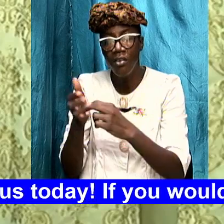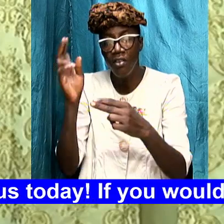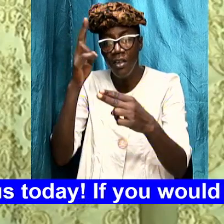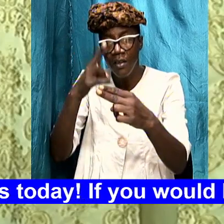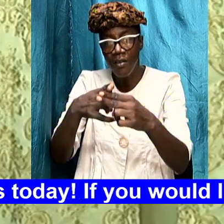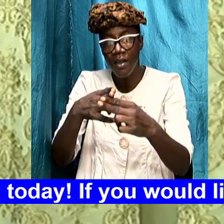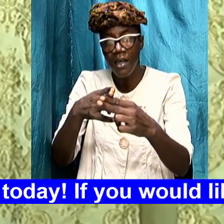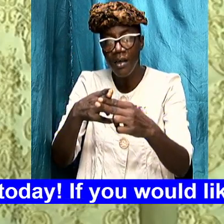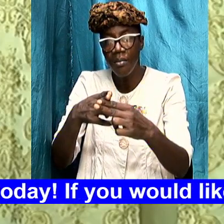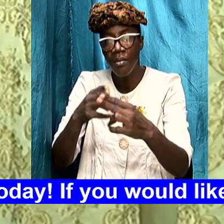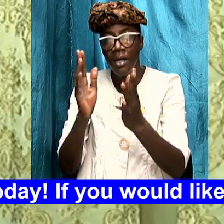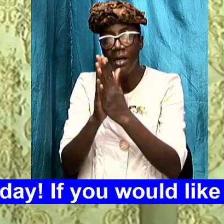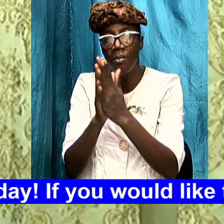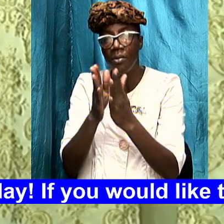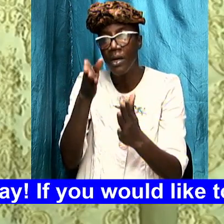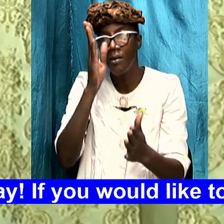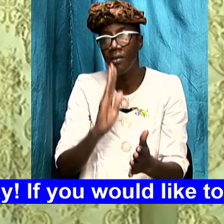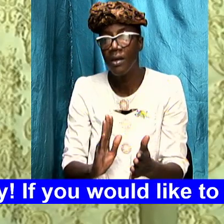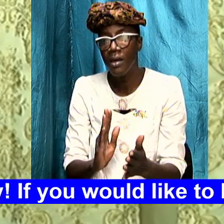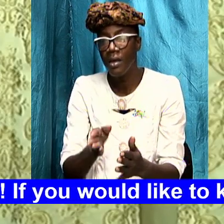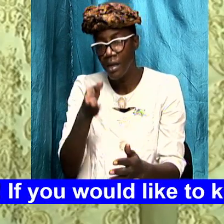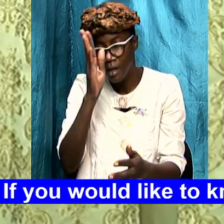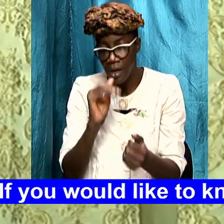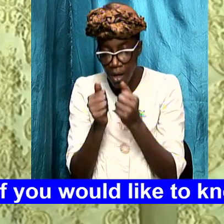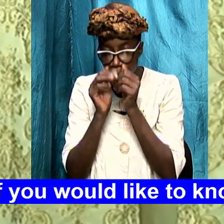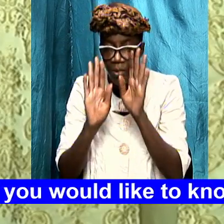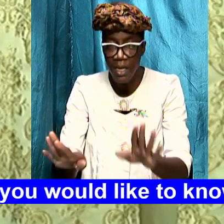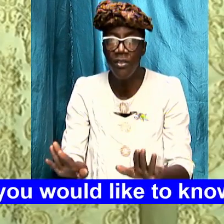name praise God God bless you